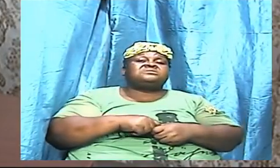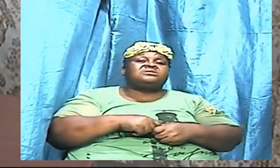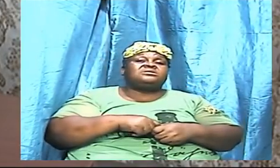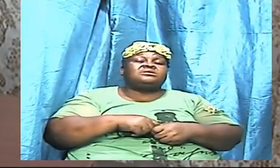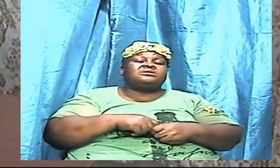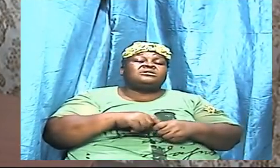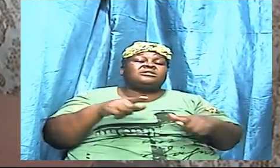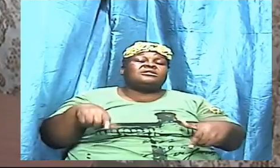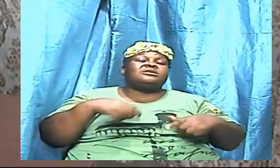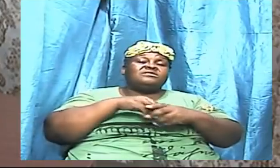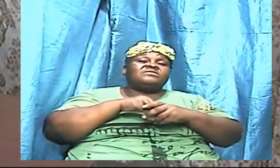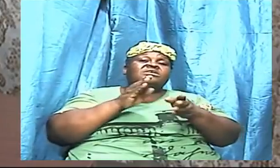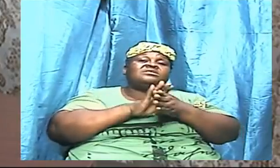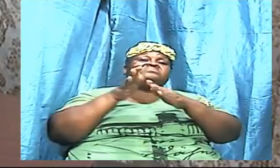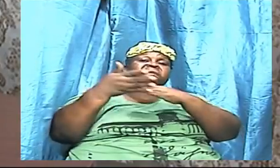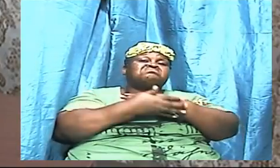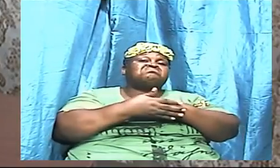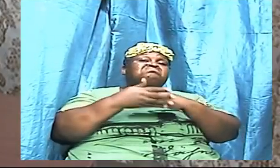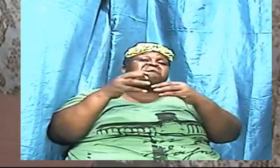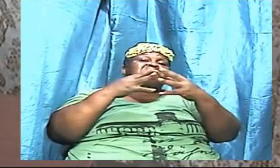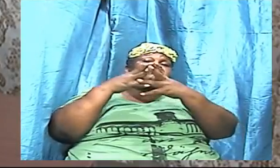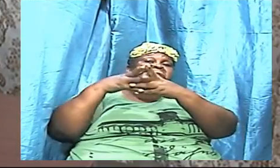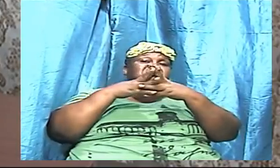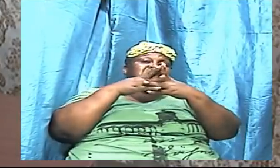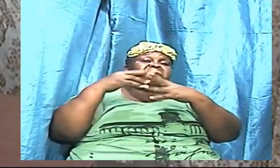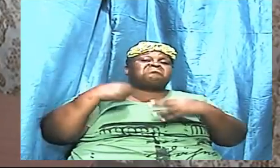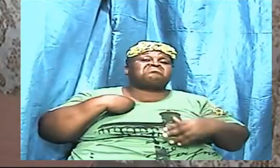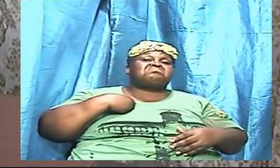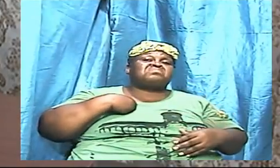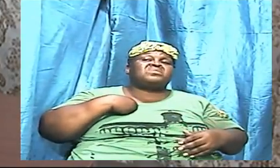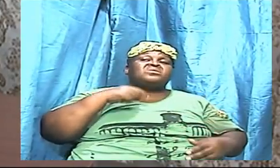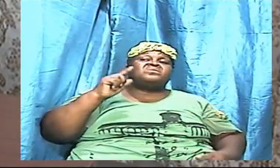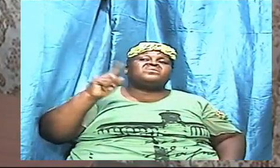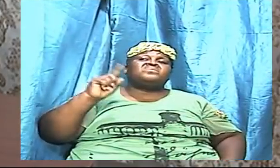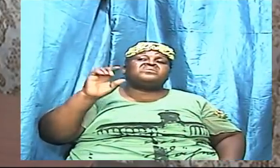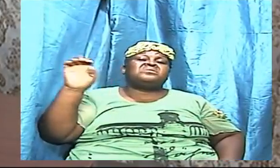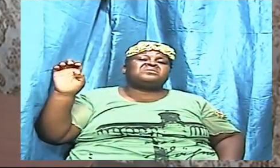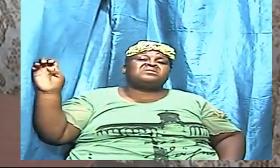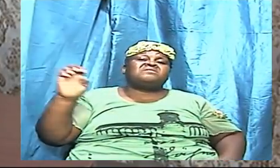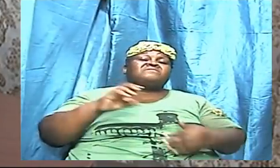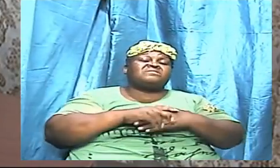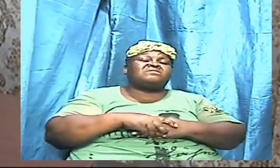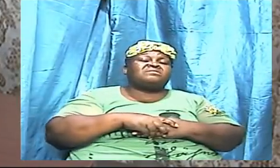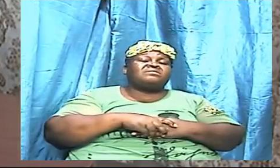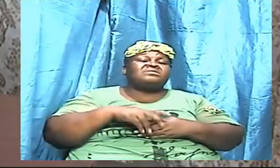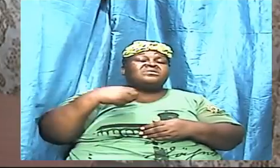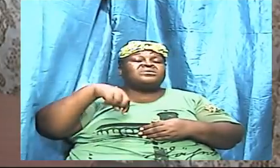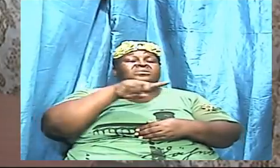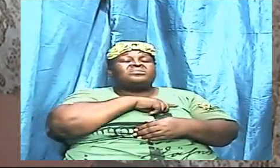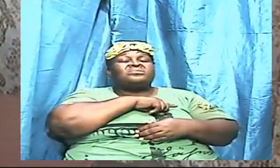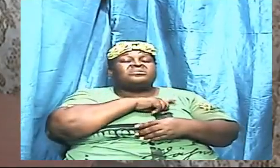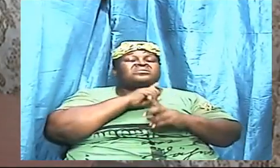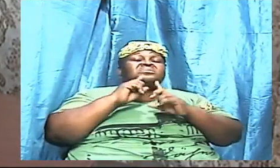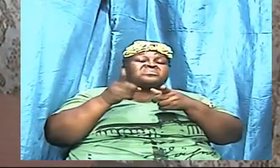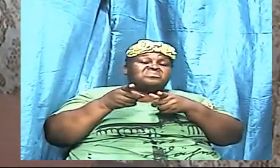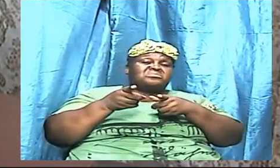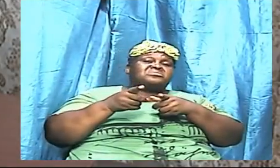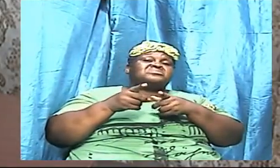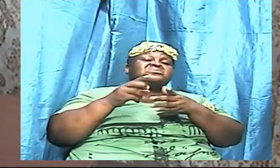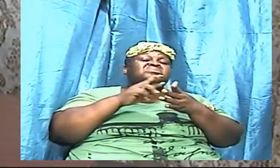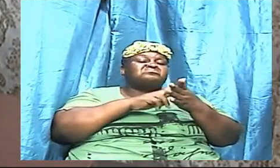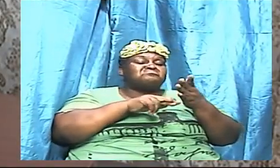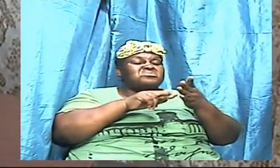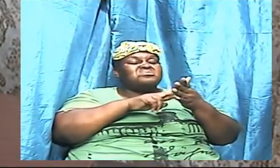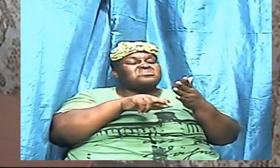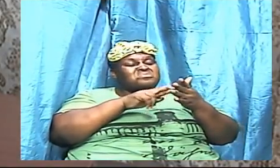Jamaica United States Canada wherever we are going to read